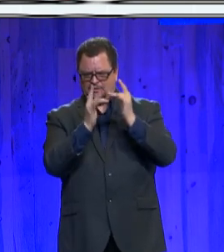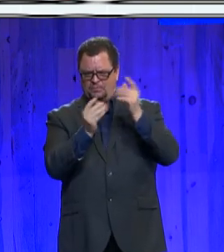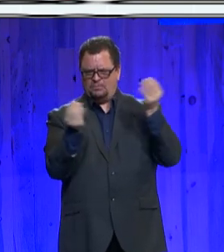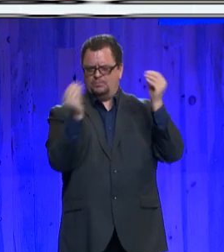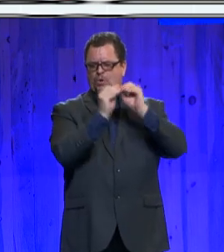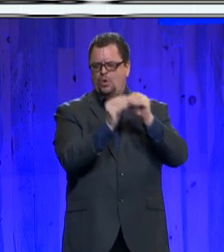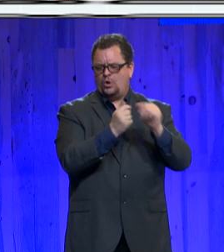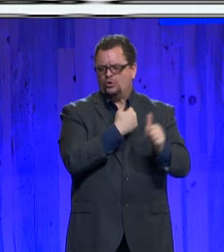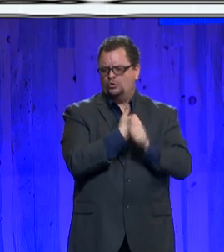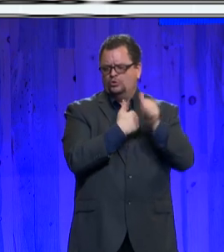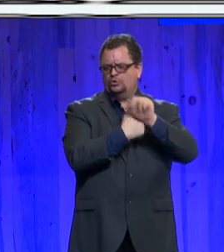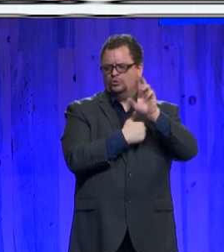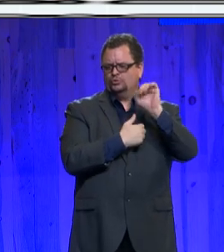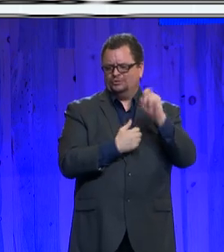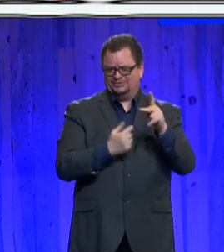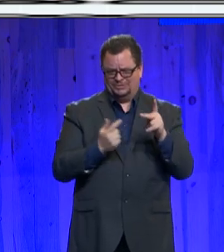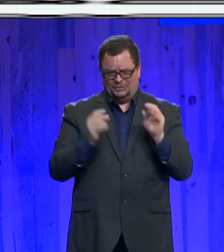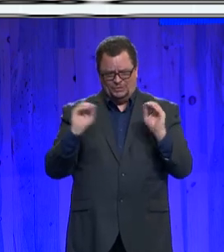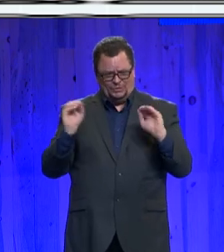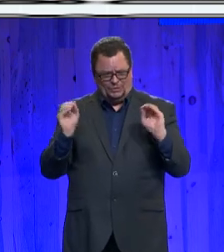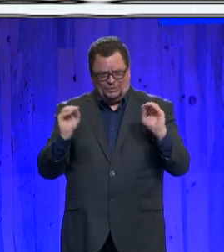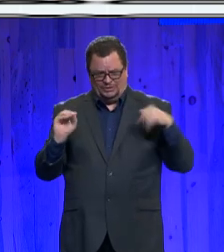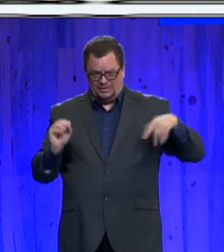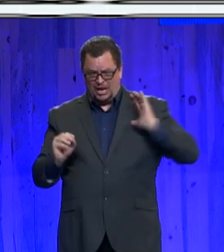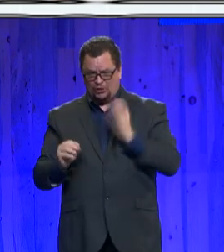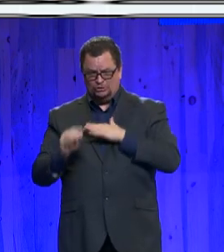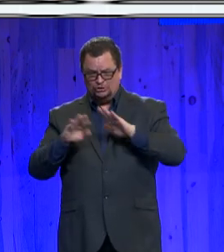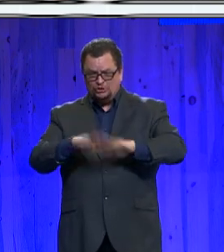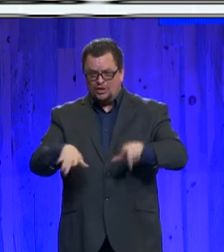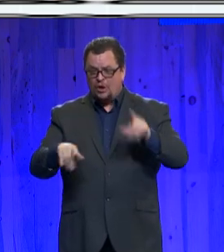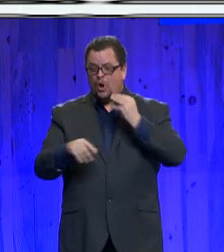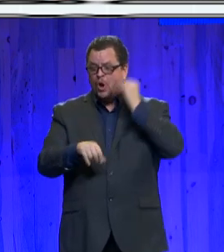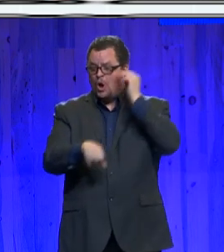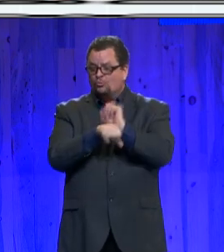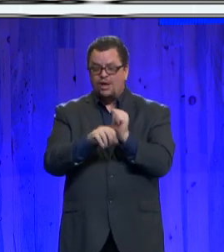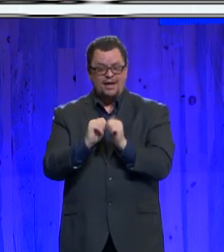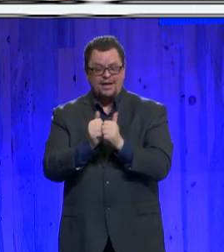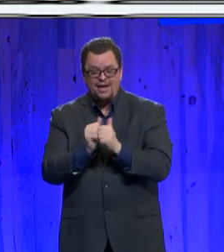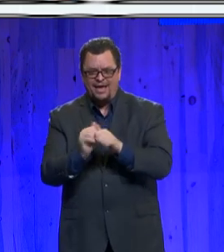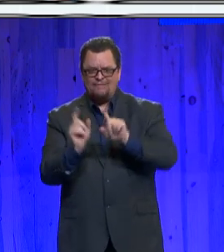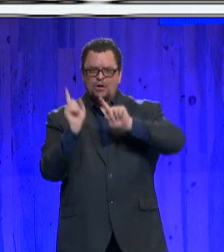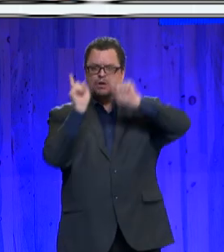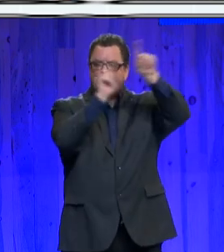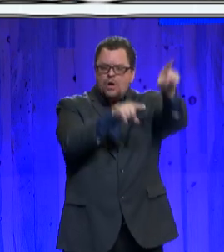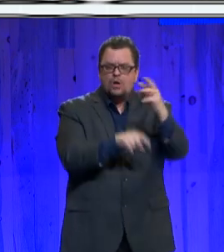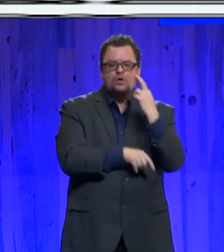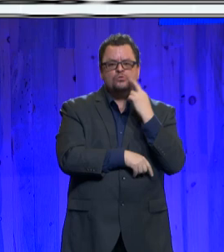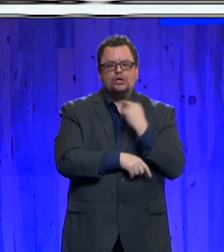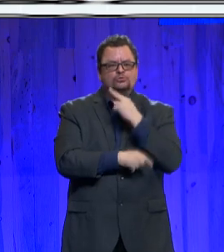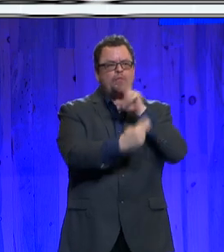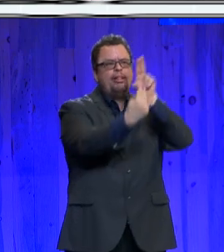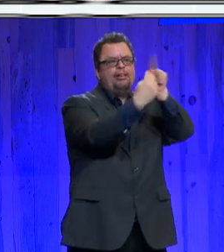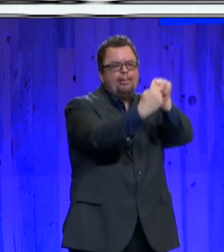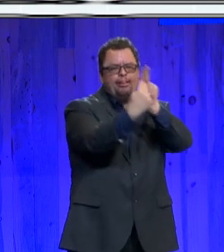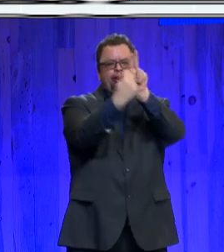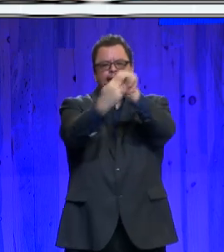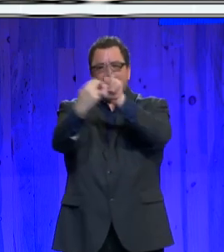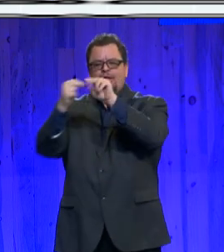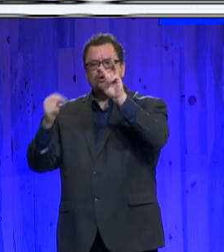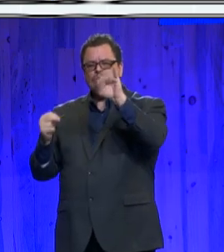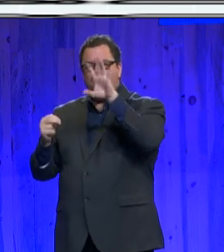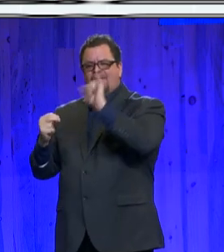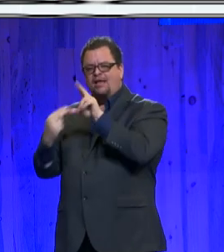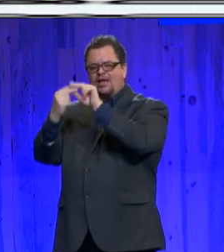should have to do homework on a borrowed Wi-Fi signal in a restaurant parking lot. Thank you.